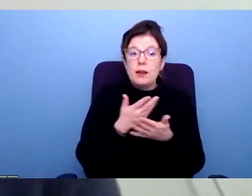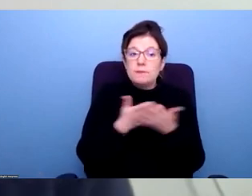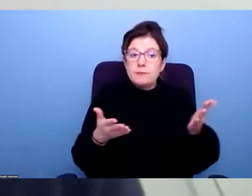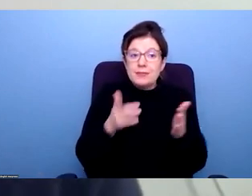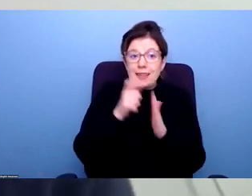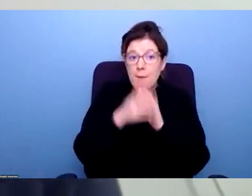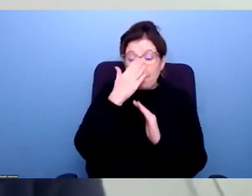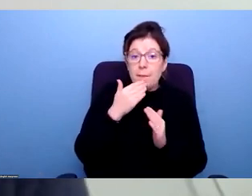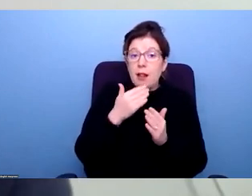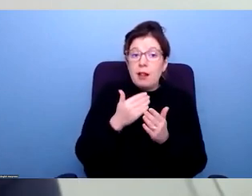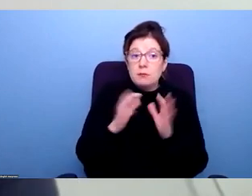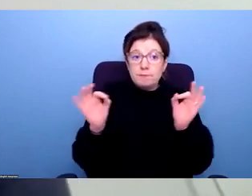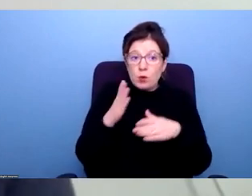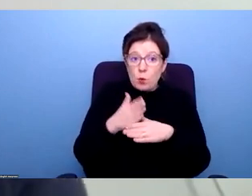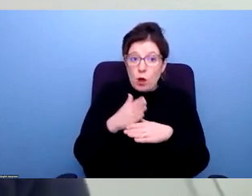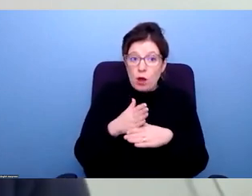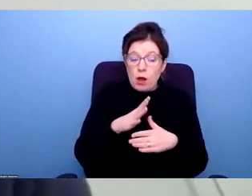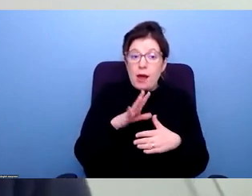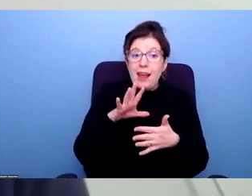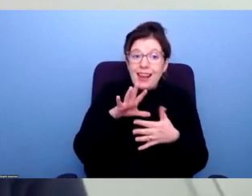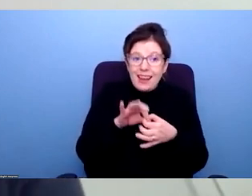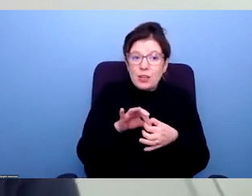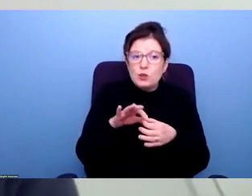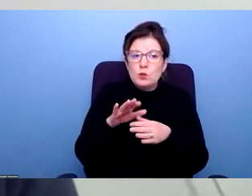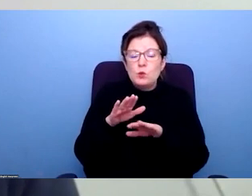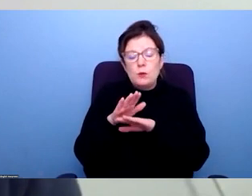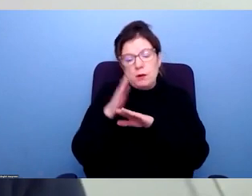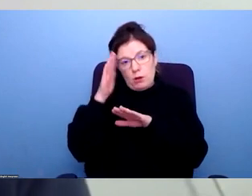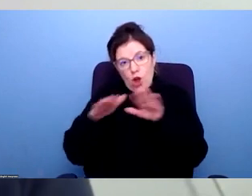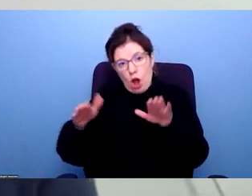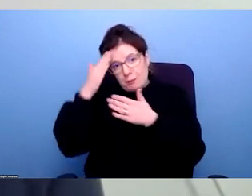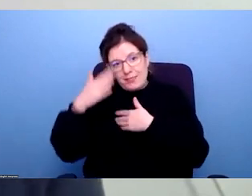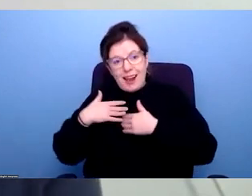increasing for non mental health related disabilities as well? It's a question.